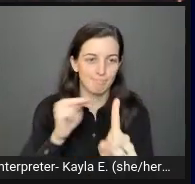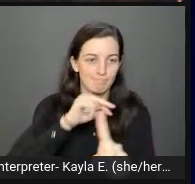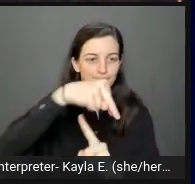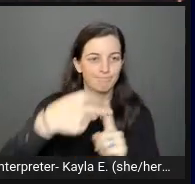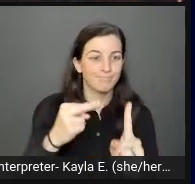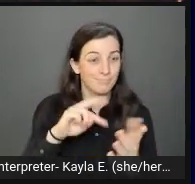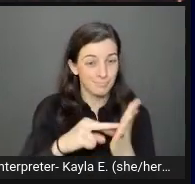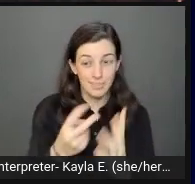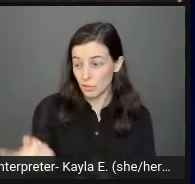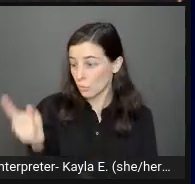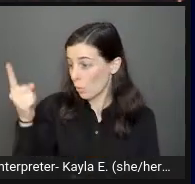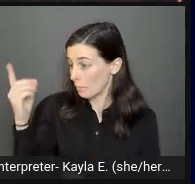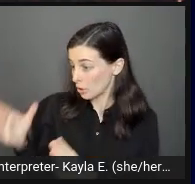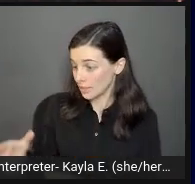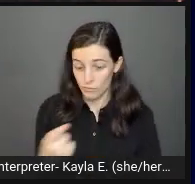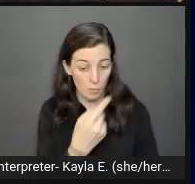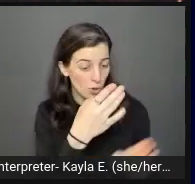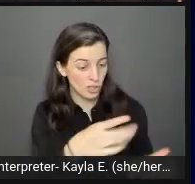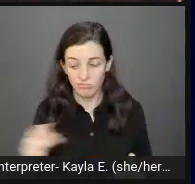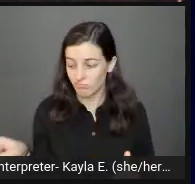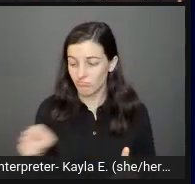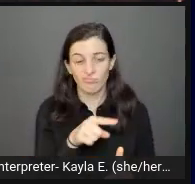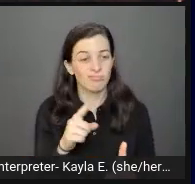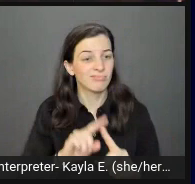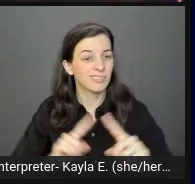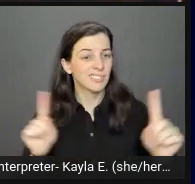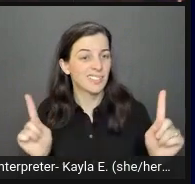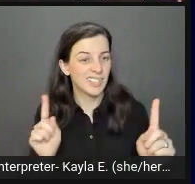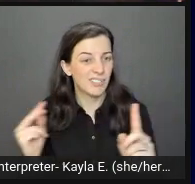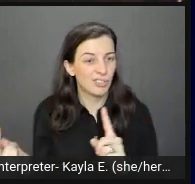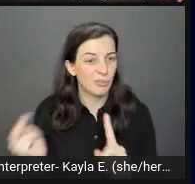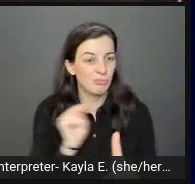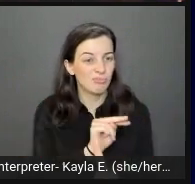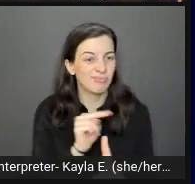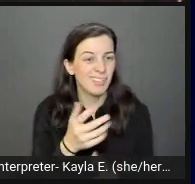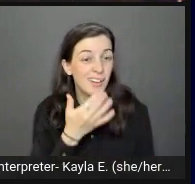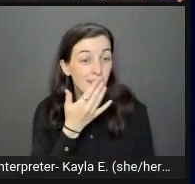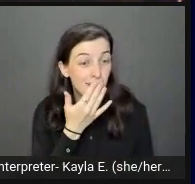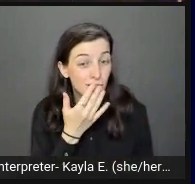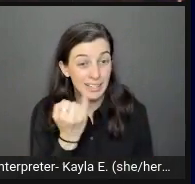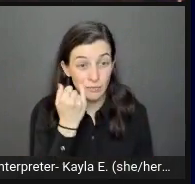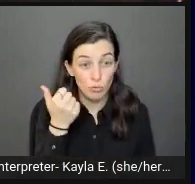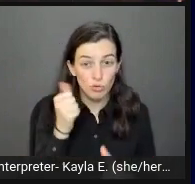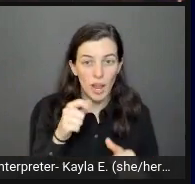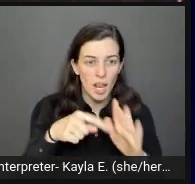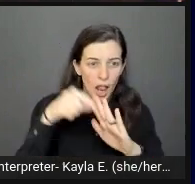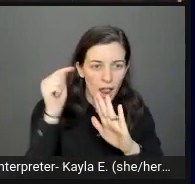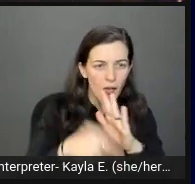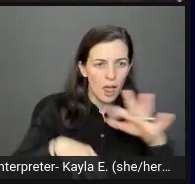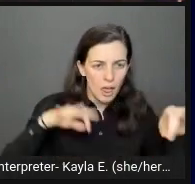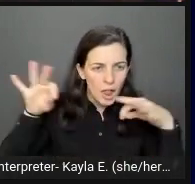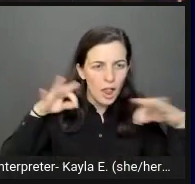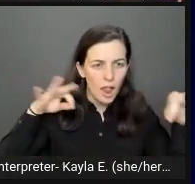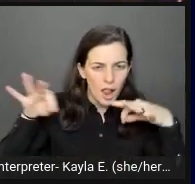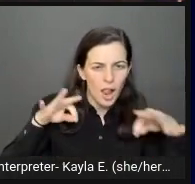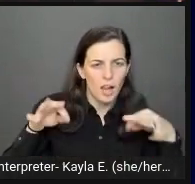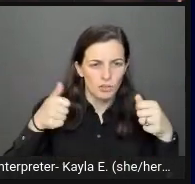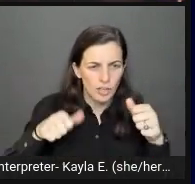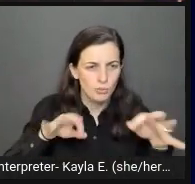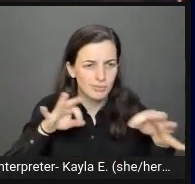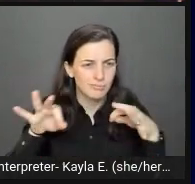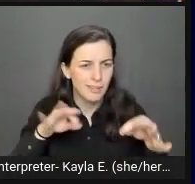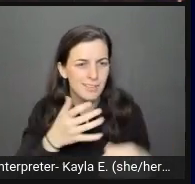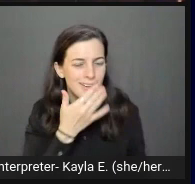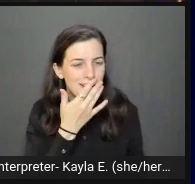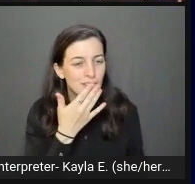So getting caught up in fancy language or specifics to describe a single color can just be a waste of time. And sometimes confusing, regardless of